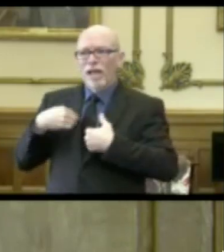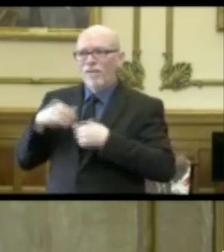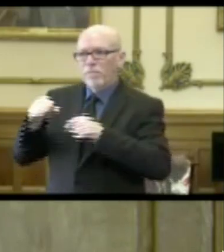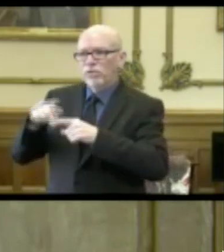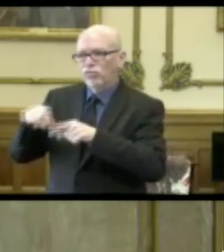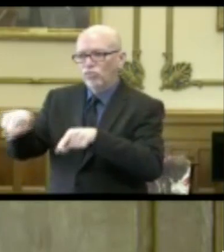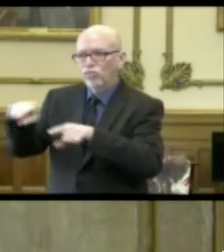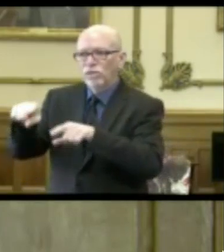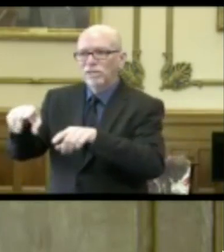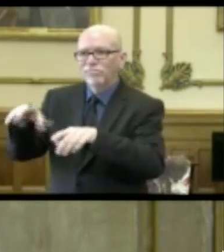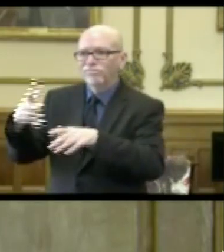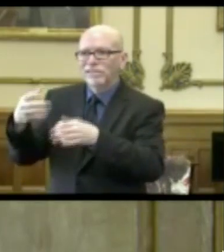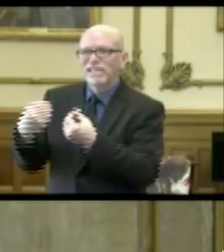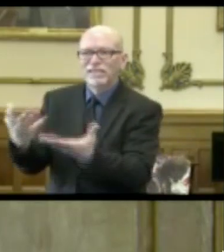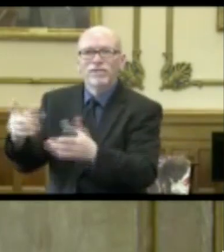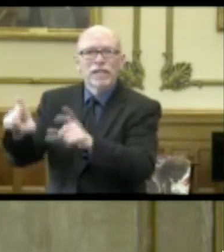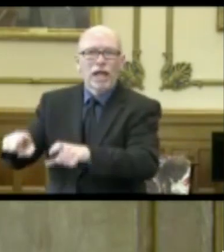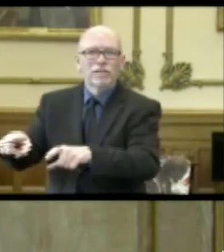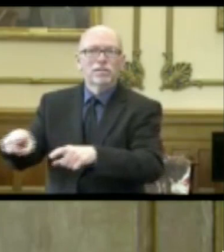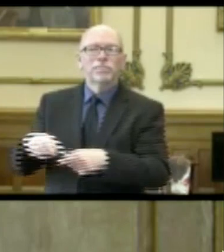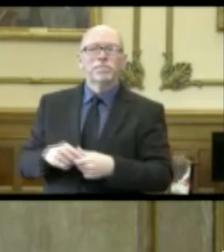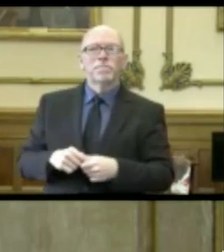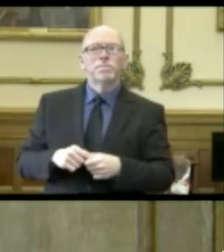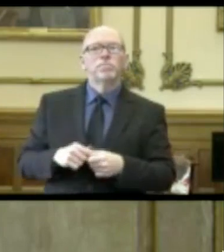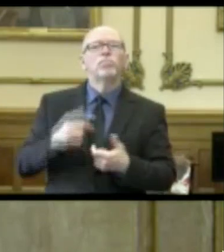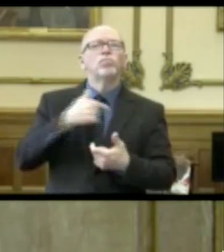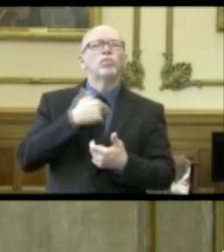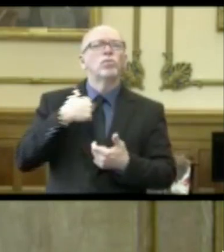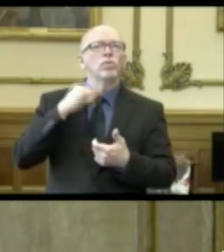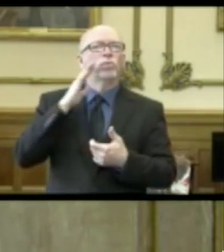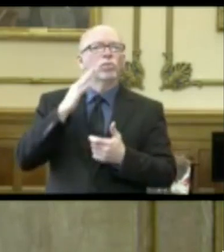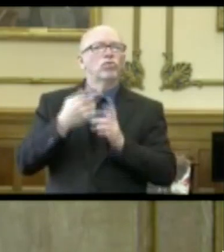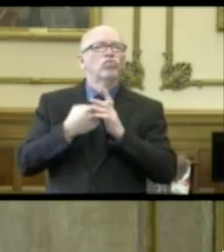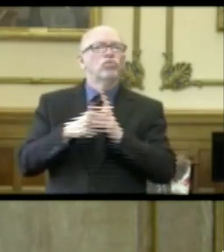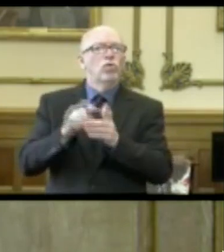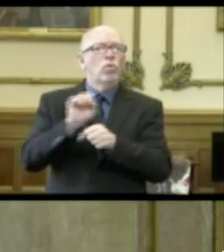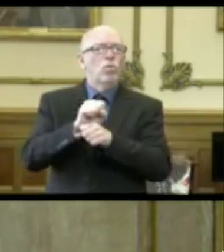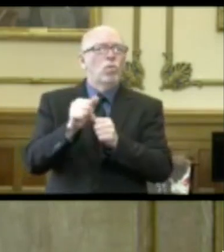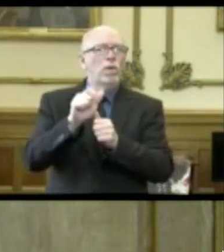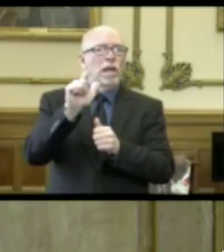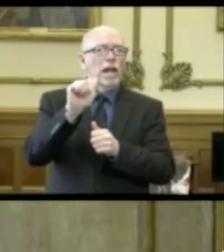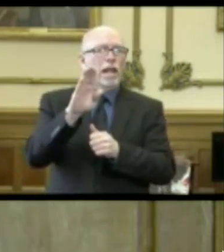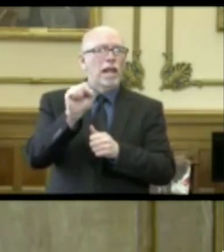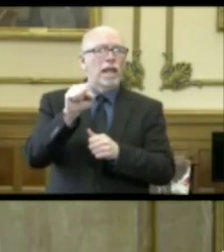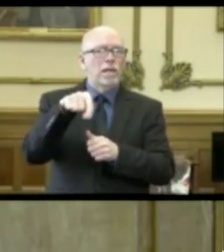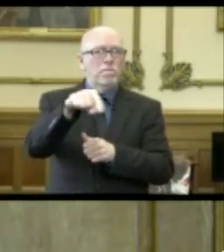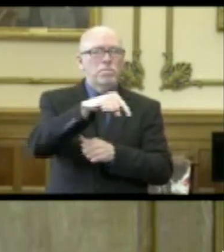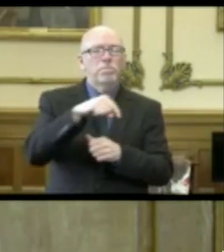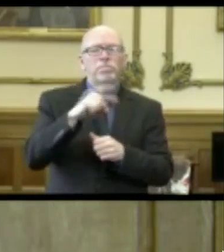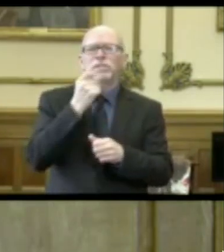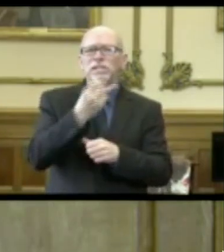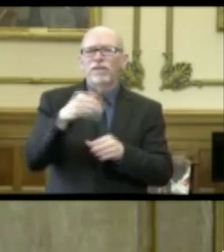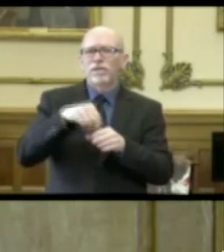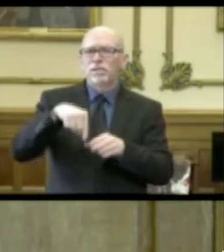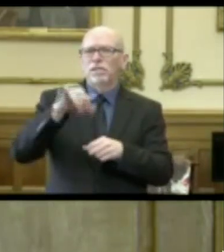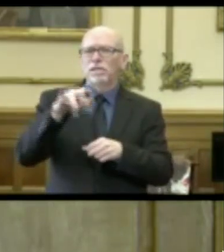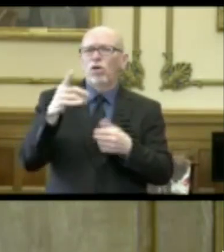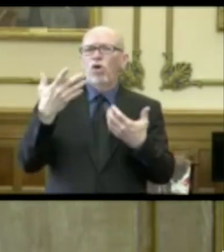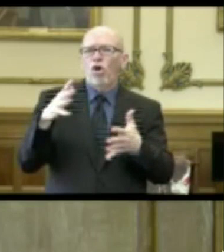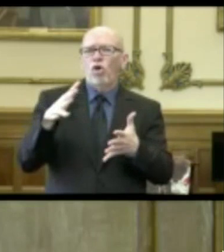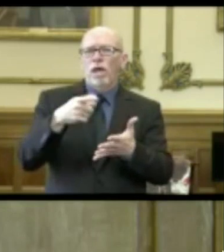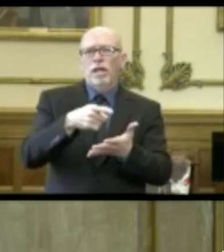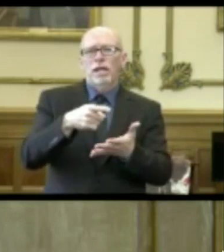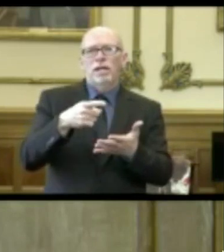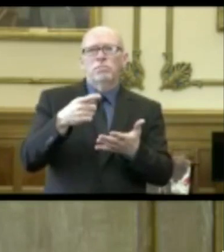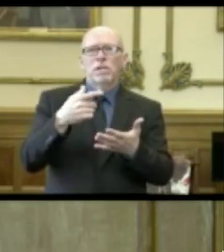take the test. We are going to start working with our labs. Already several across the state have validated